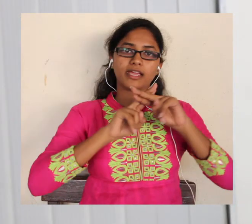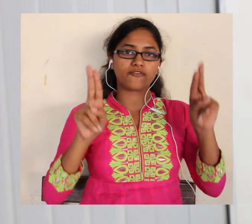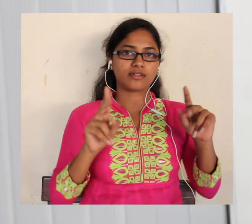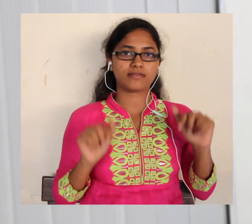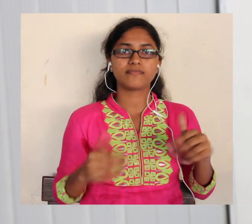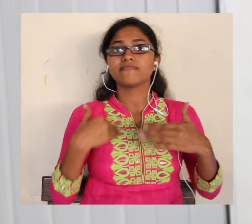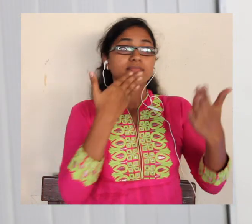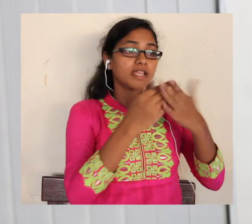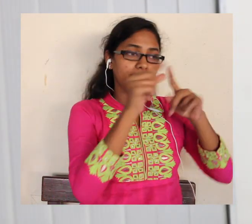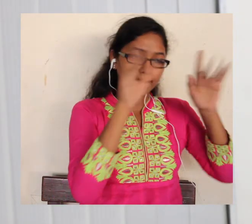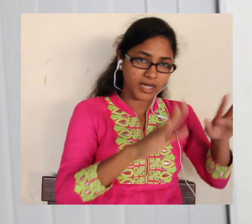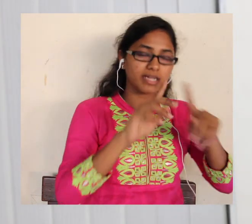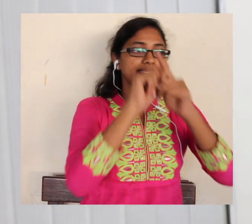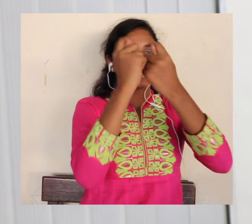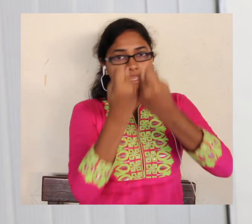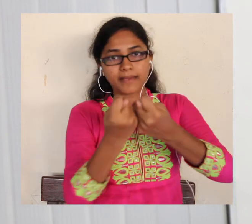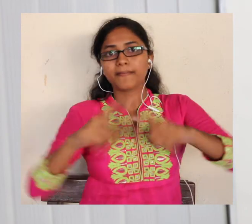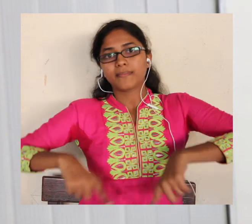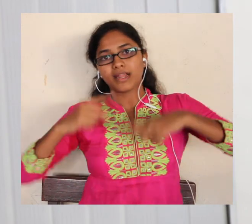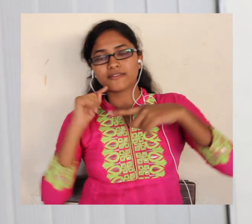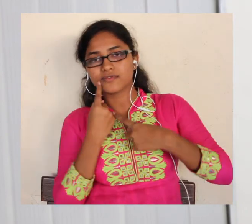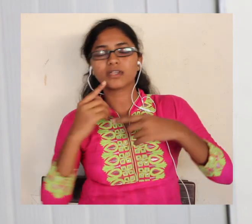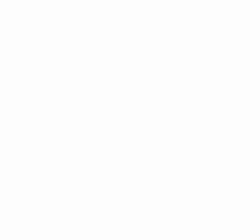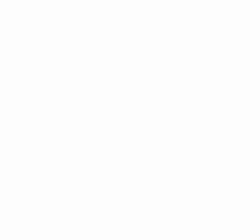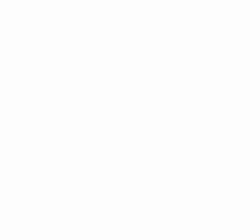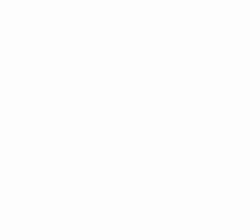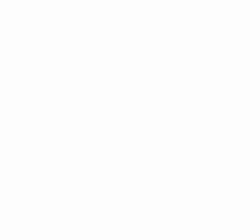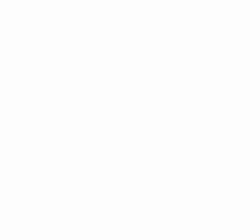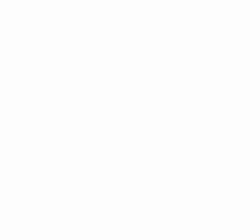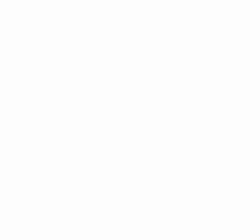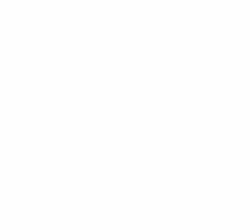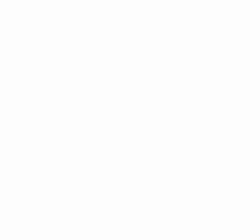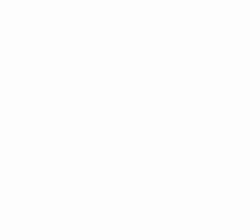and to the team and Lifestyle for making this possible. very Thank Thank